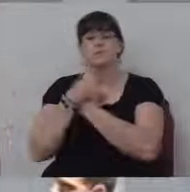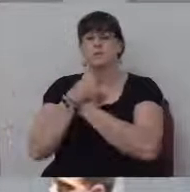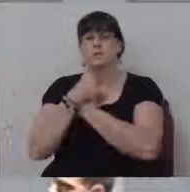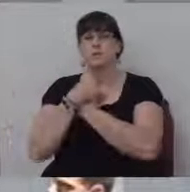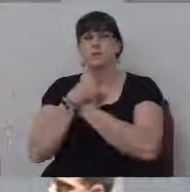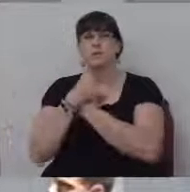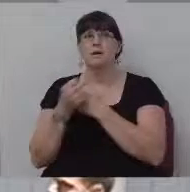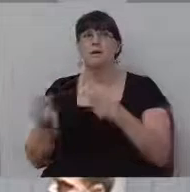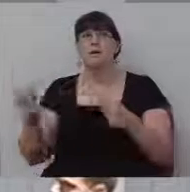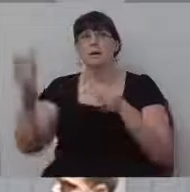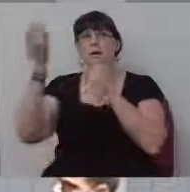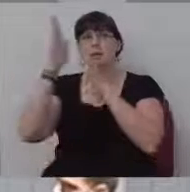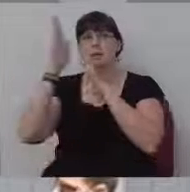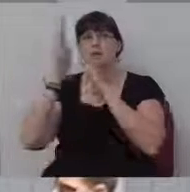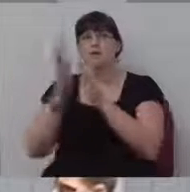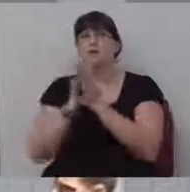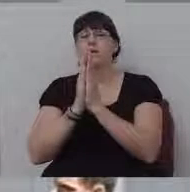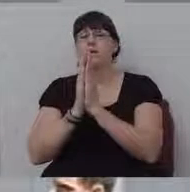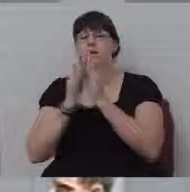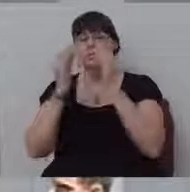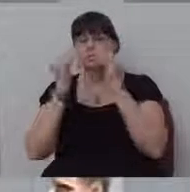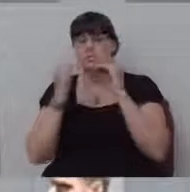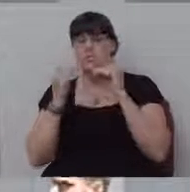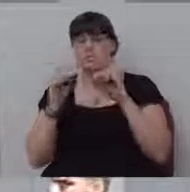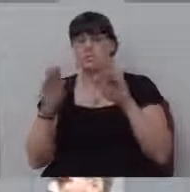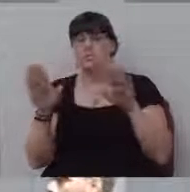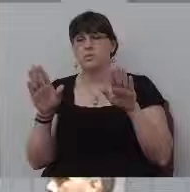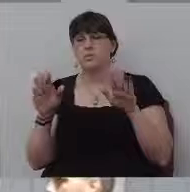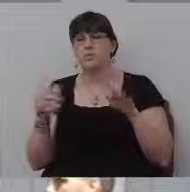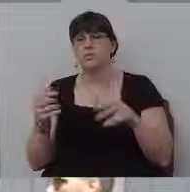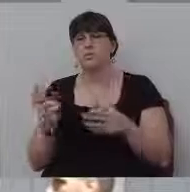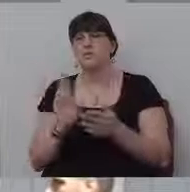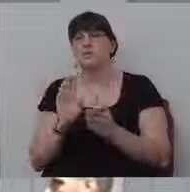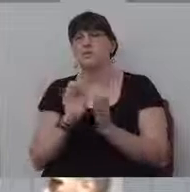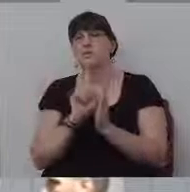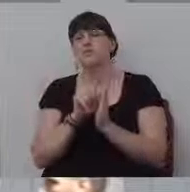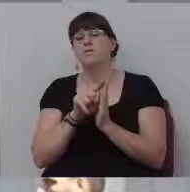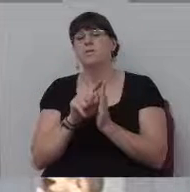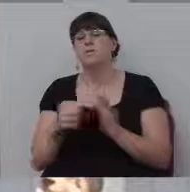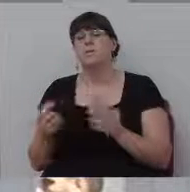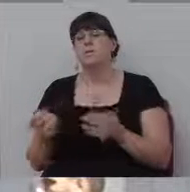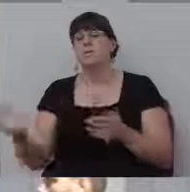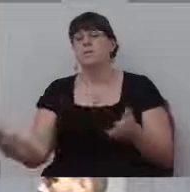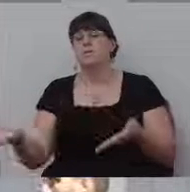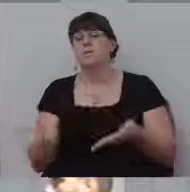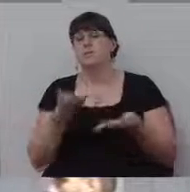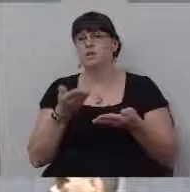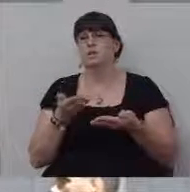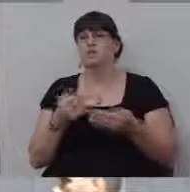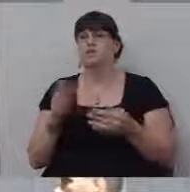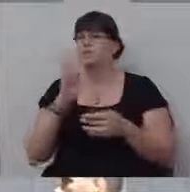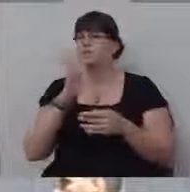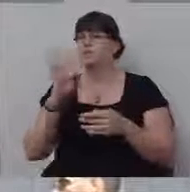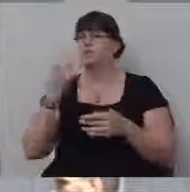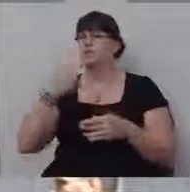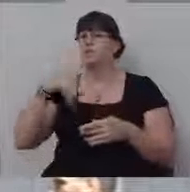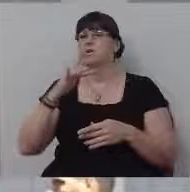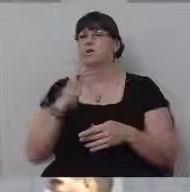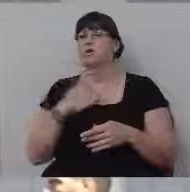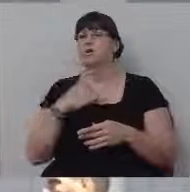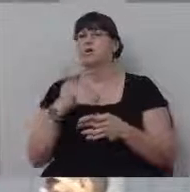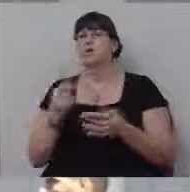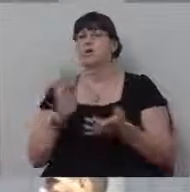want to ask you this evening that you bless as we have a few moments of invitation, Lord, um, um, that you would speak to our hearts in these last few